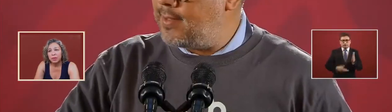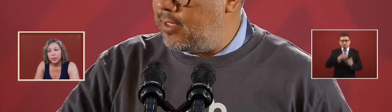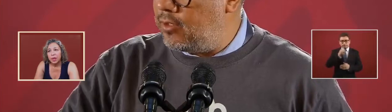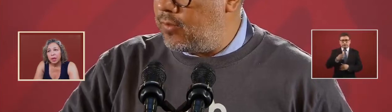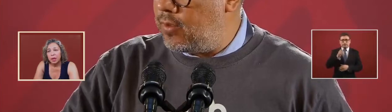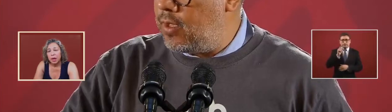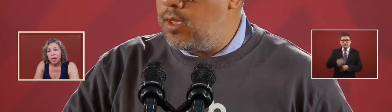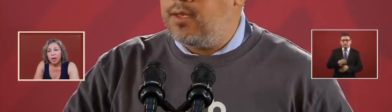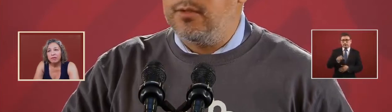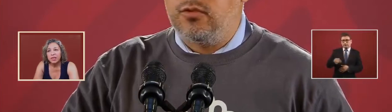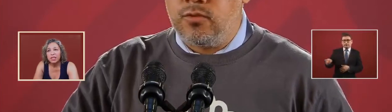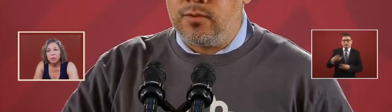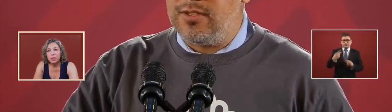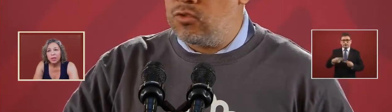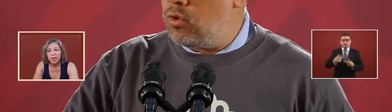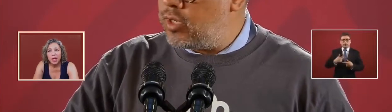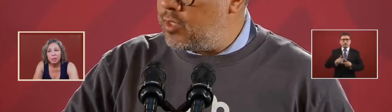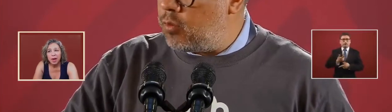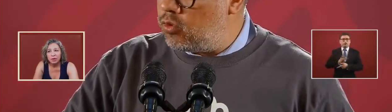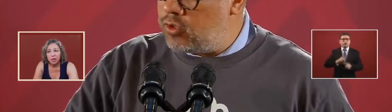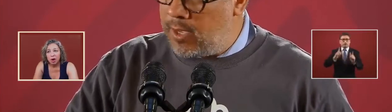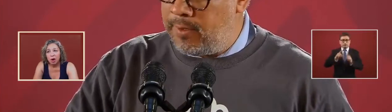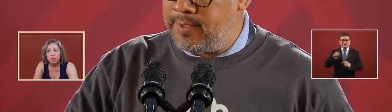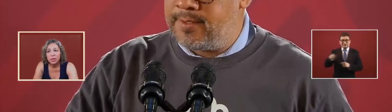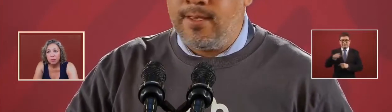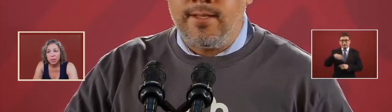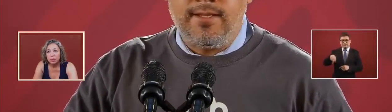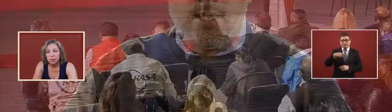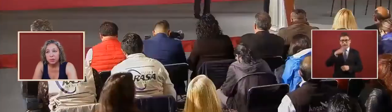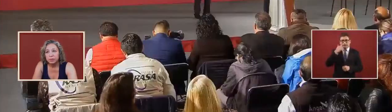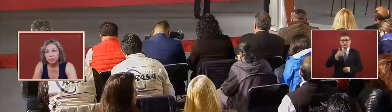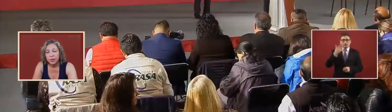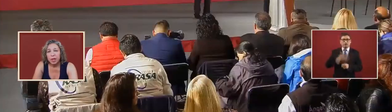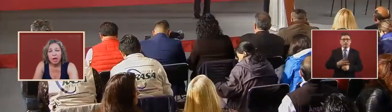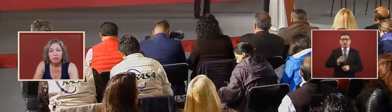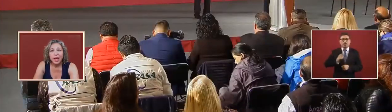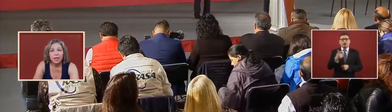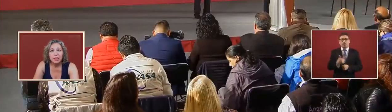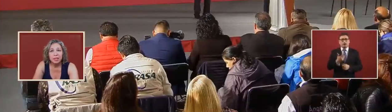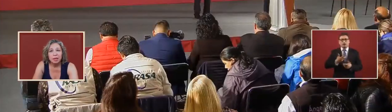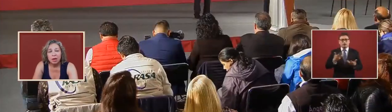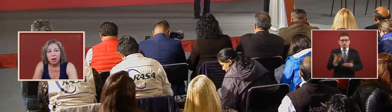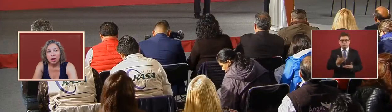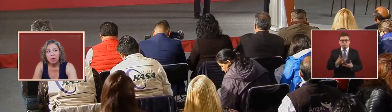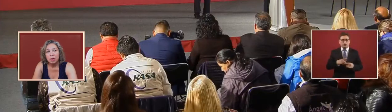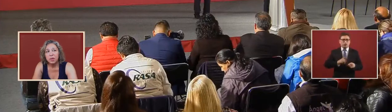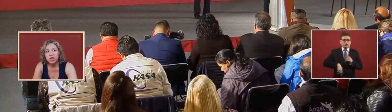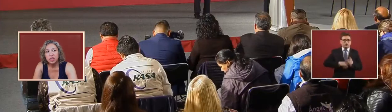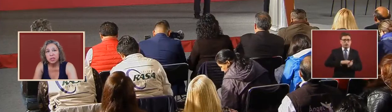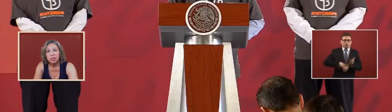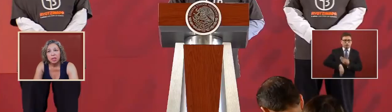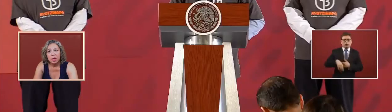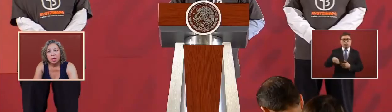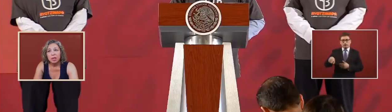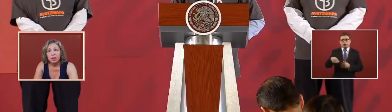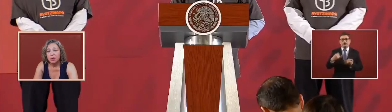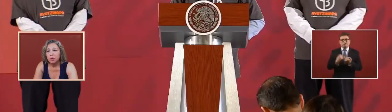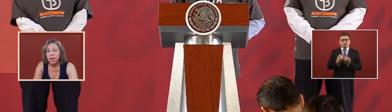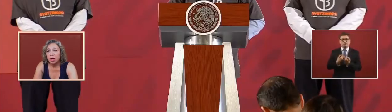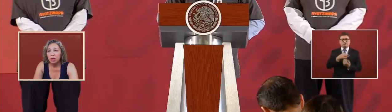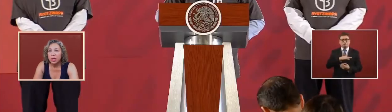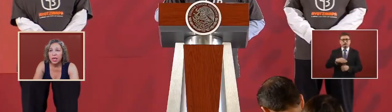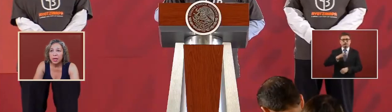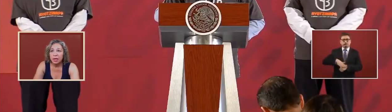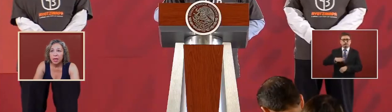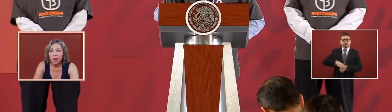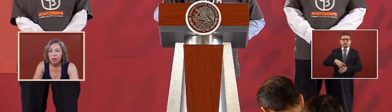if these people that came out are responsible of acts on omission they